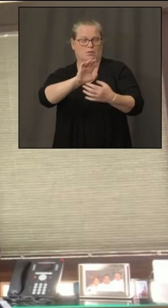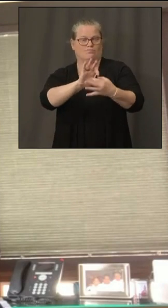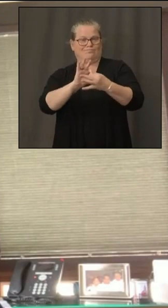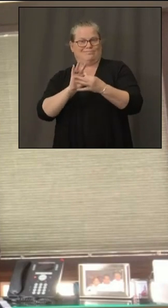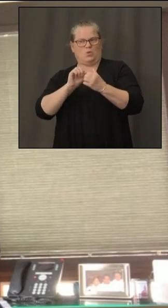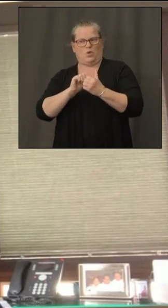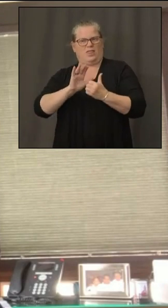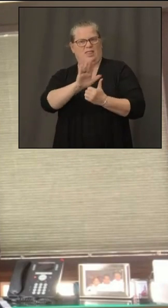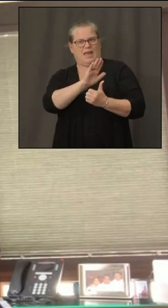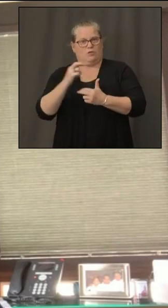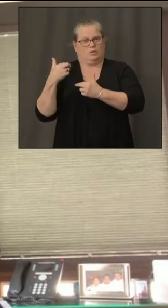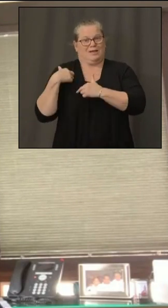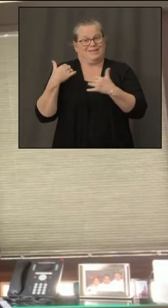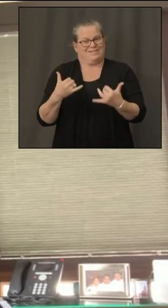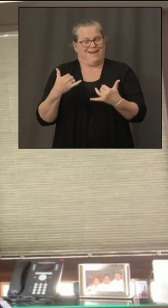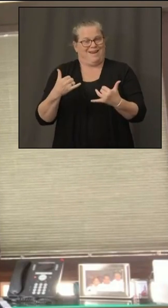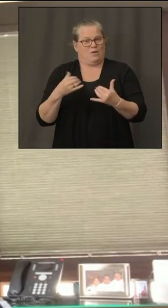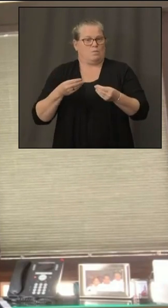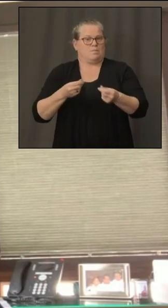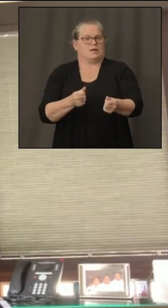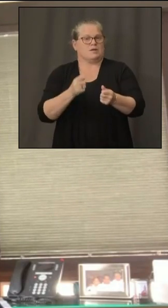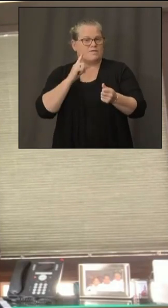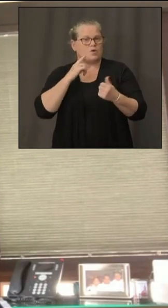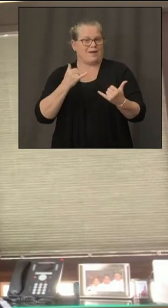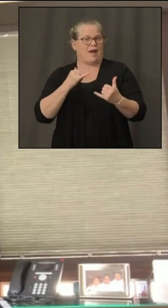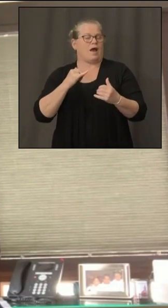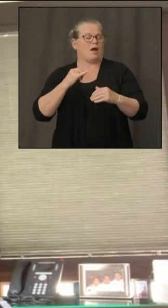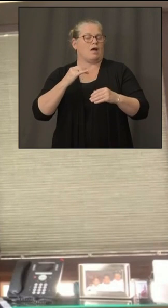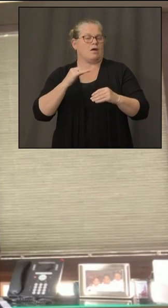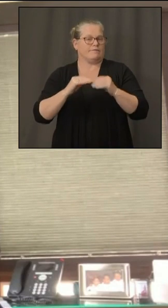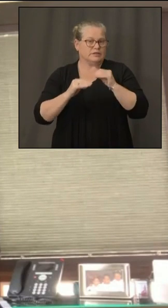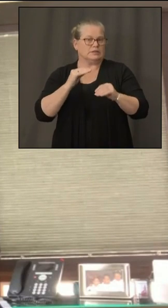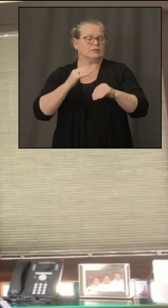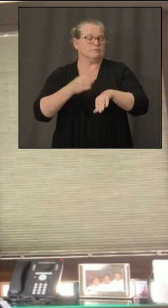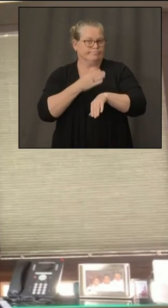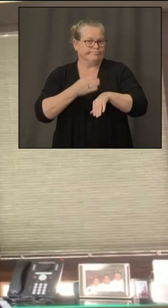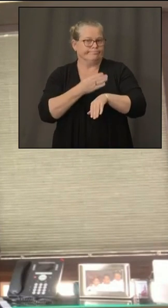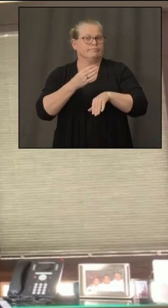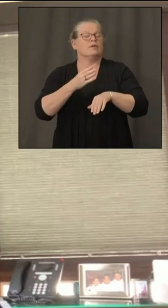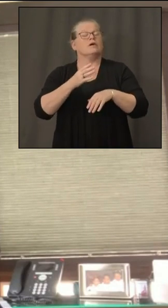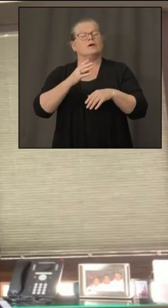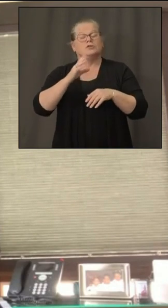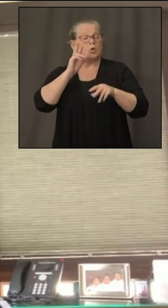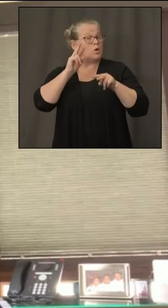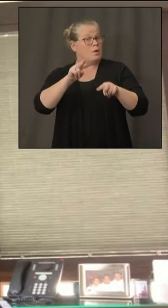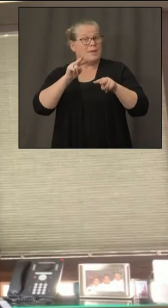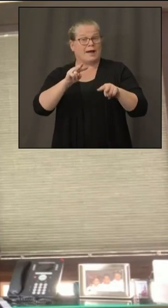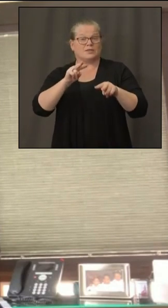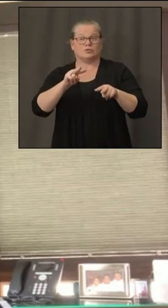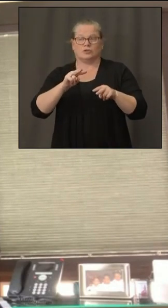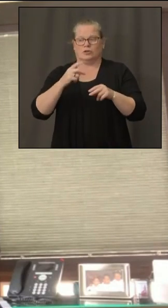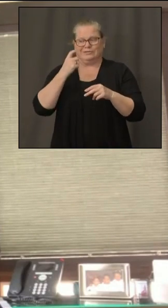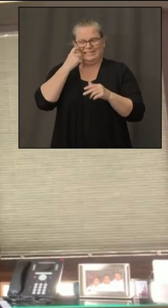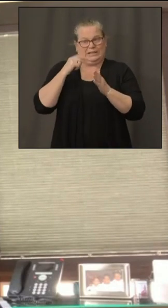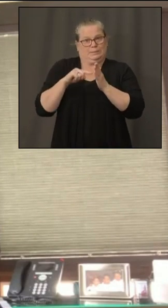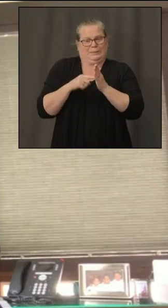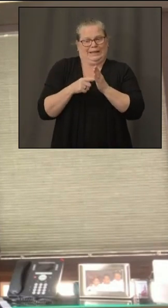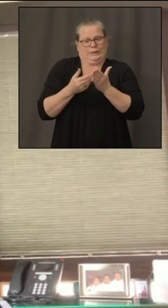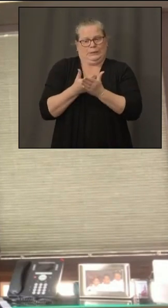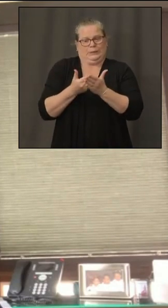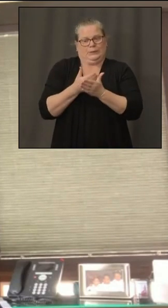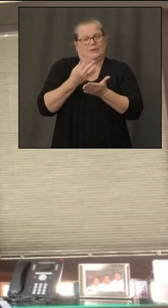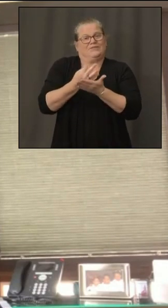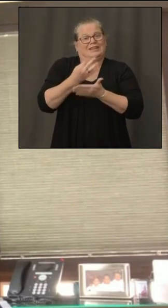responsibilities um related to storm coverage um so we'll obviously continue to monitor it's very early in the fiscal year um to